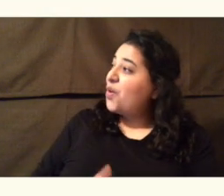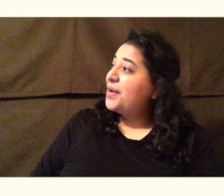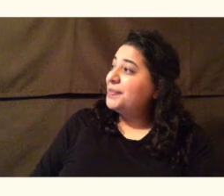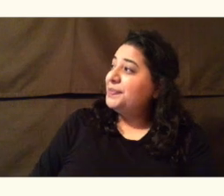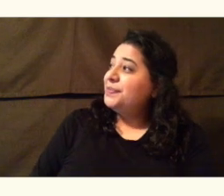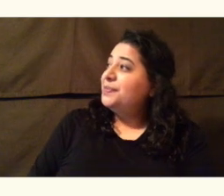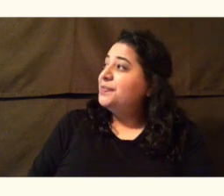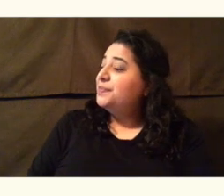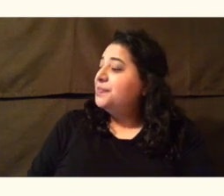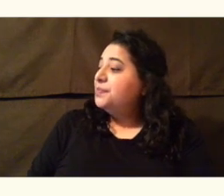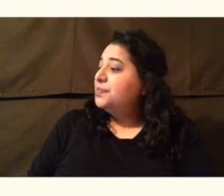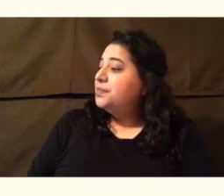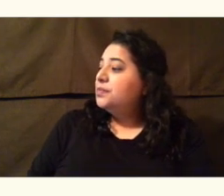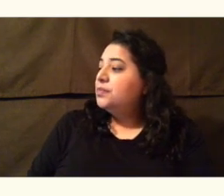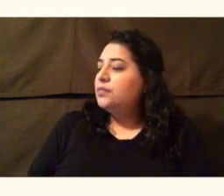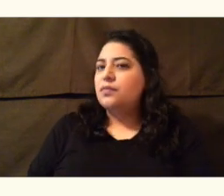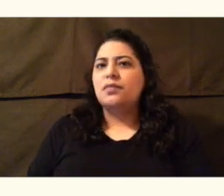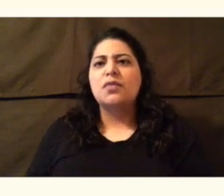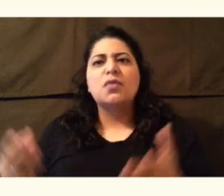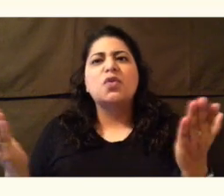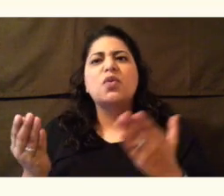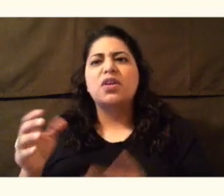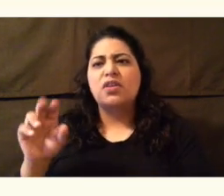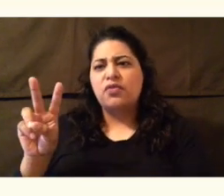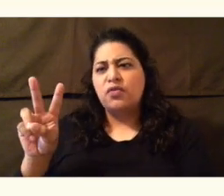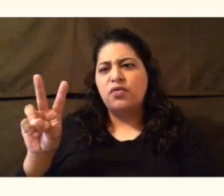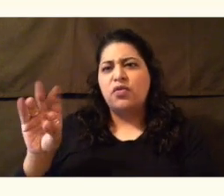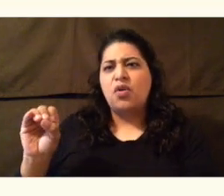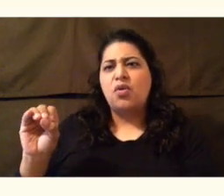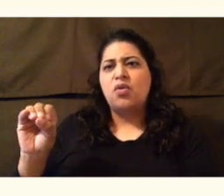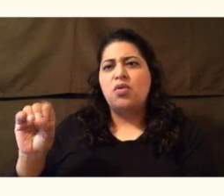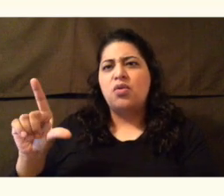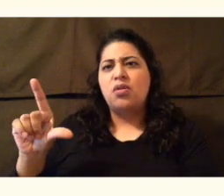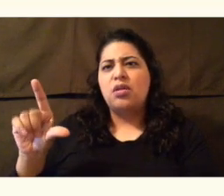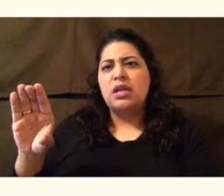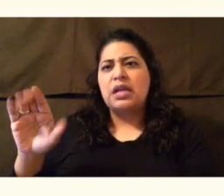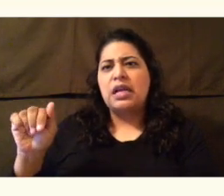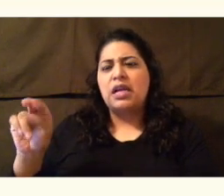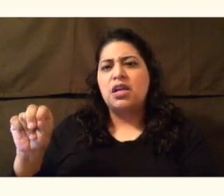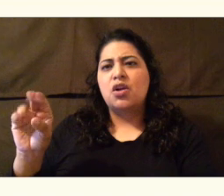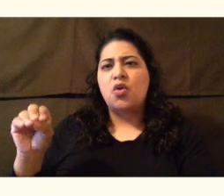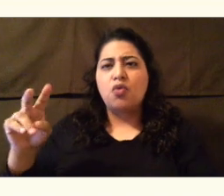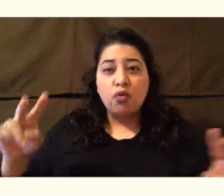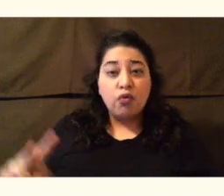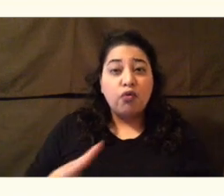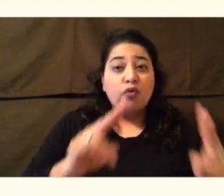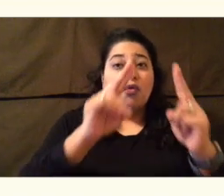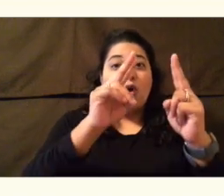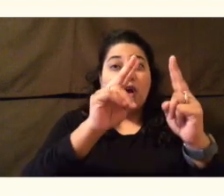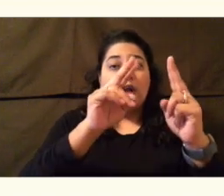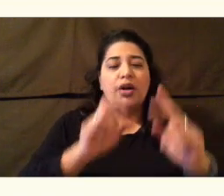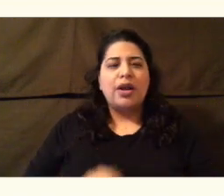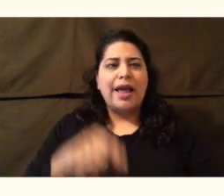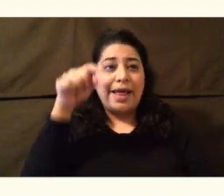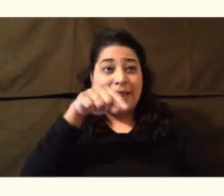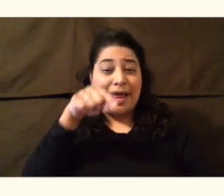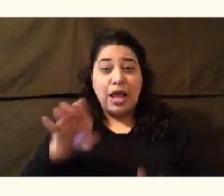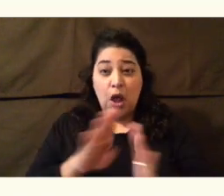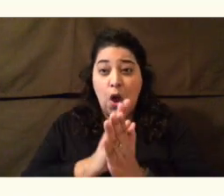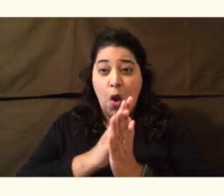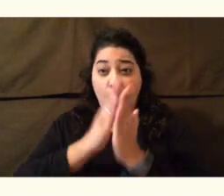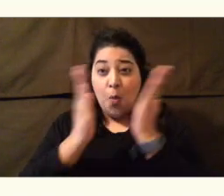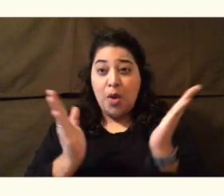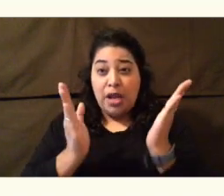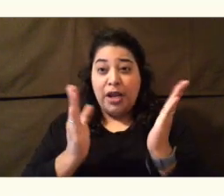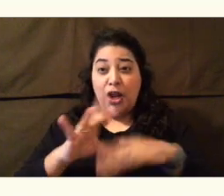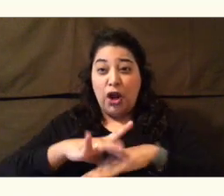A volcano is an opening in the Earth's crust that